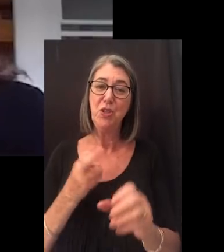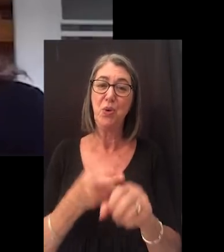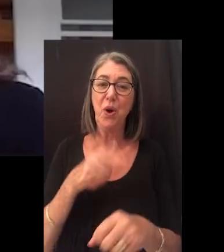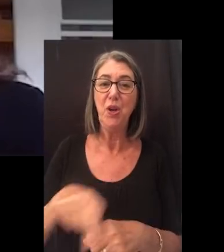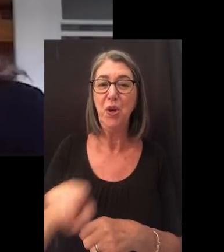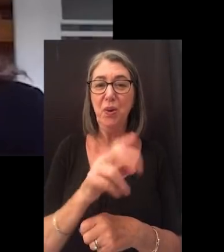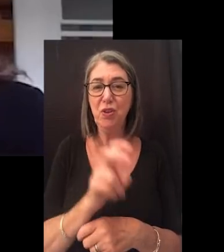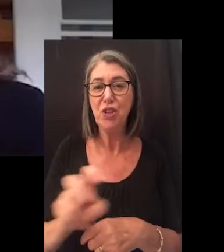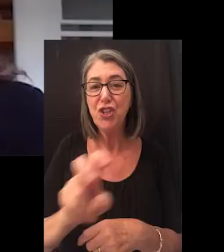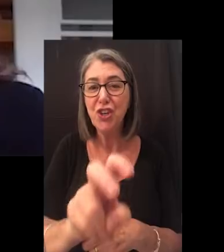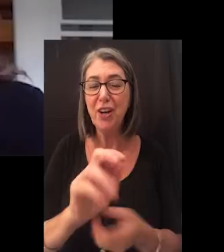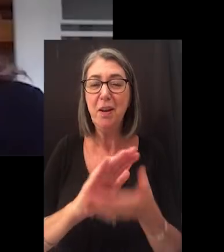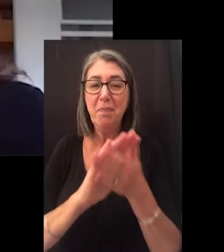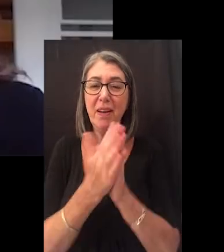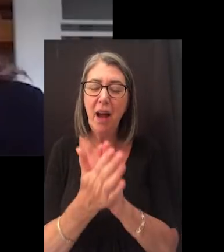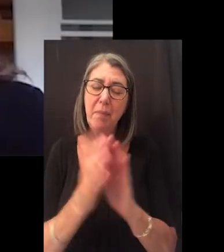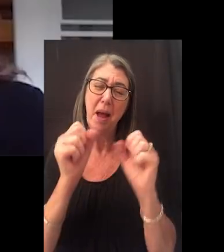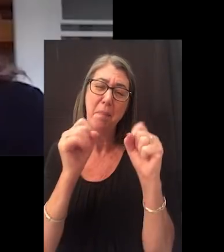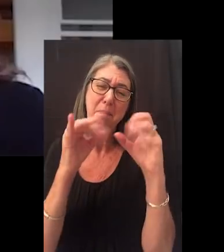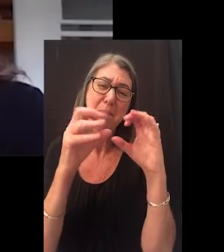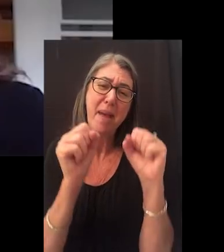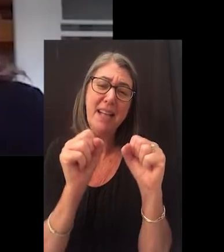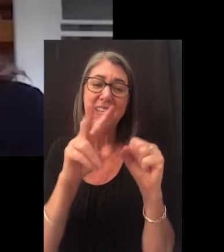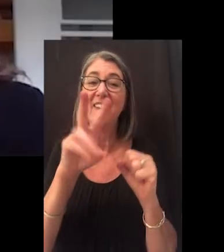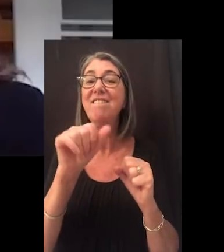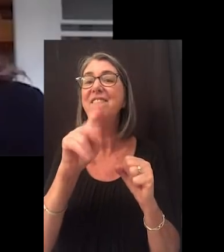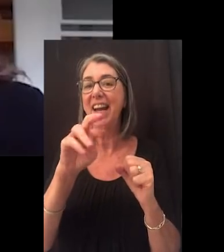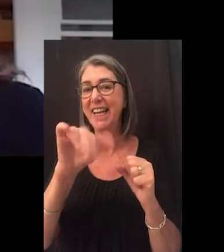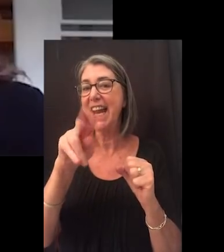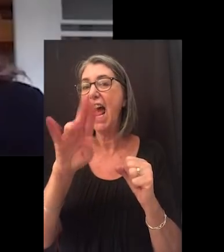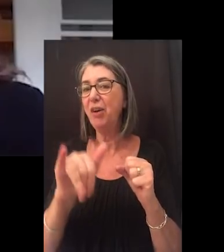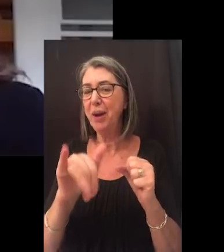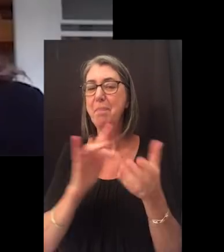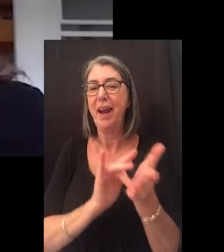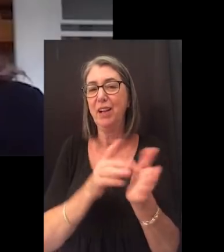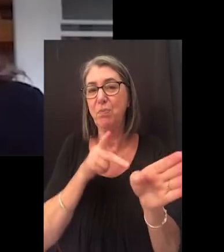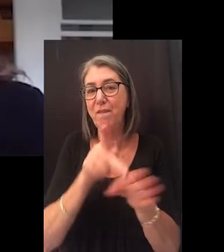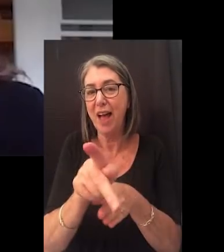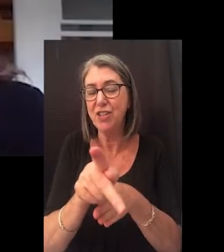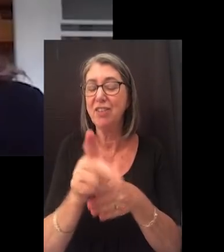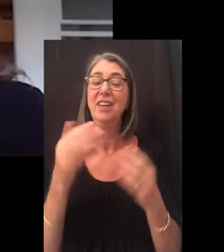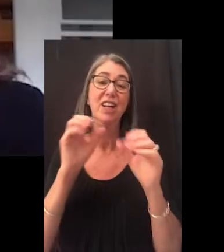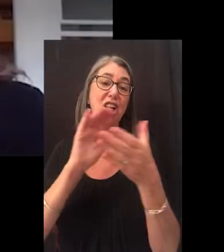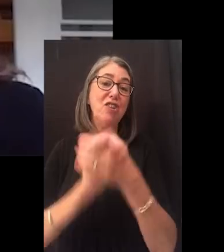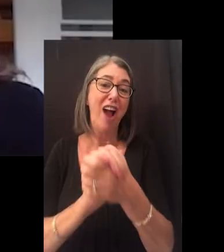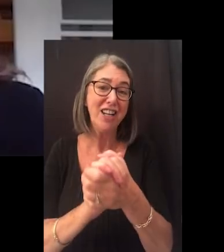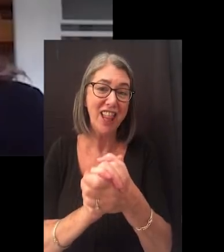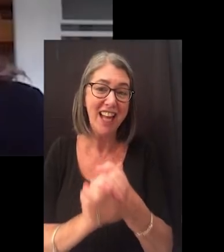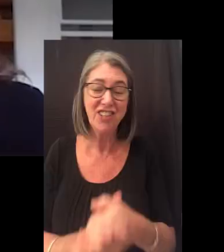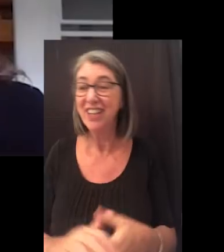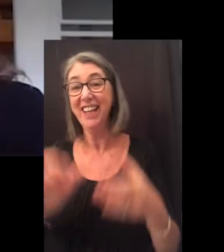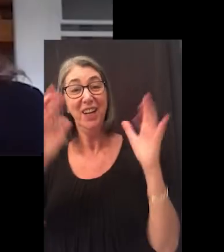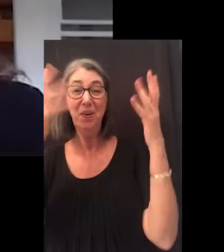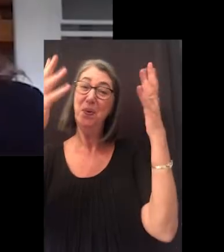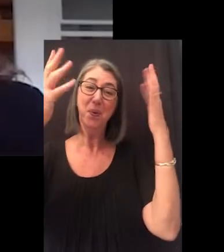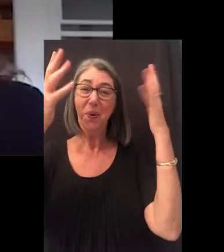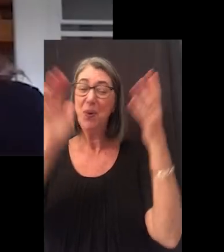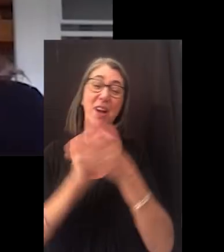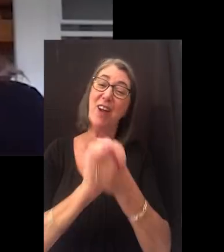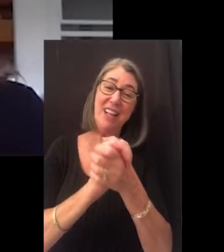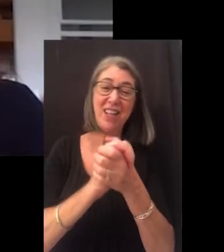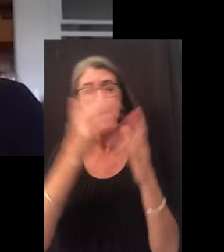pleasure to be able to join you on your journey to become an amazing veterinary medical professional. Congratulations.